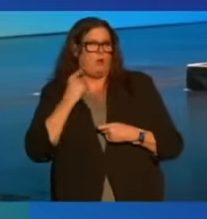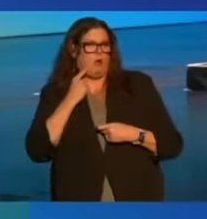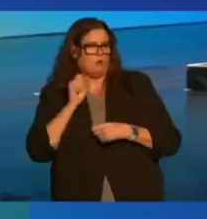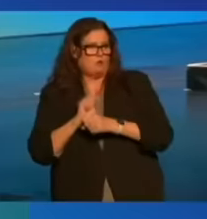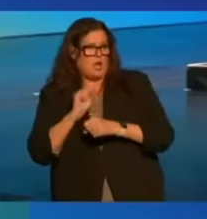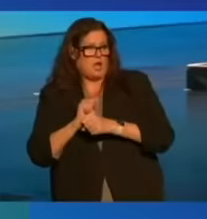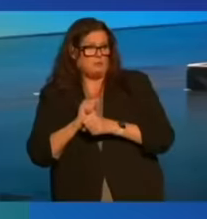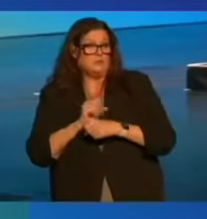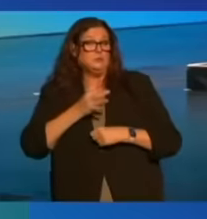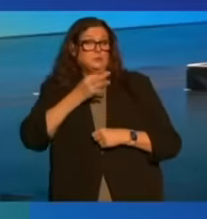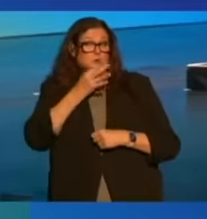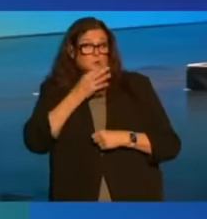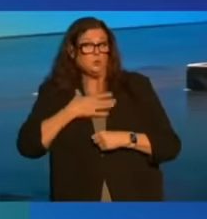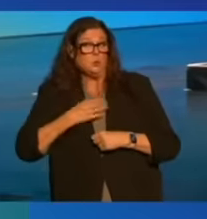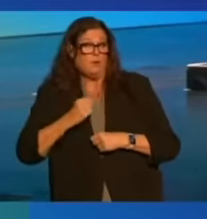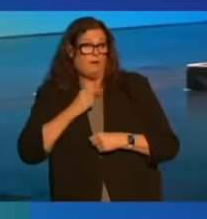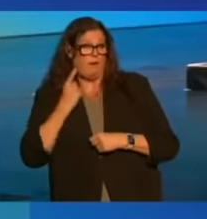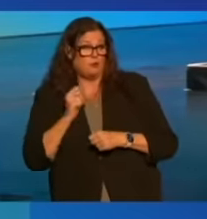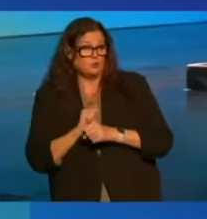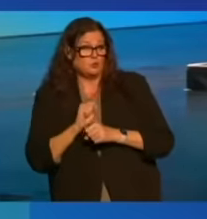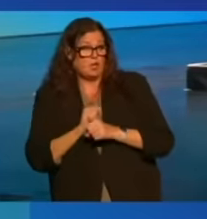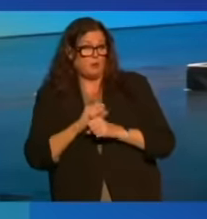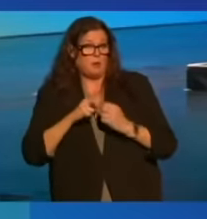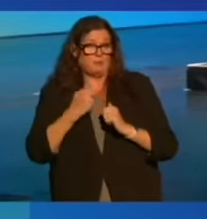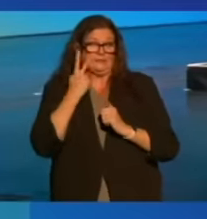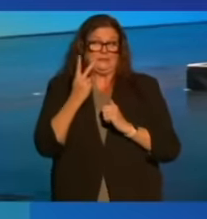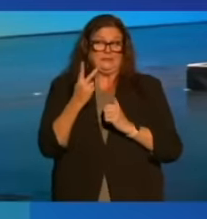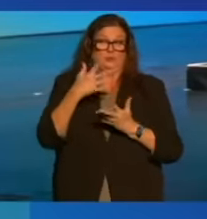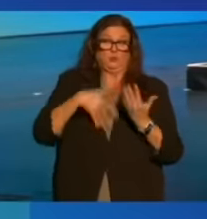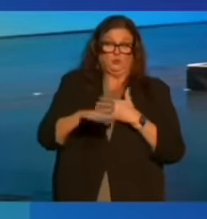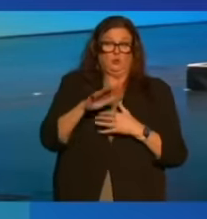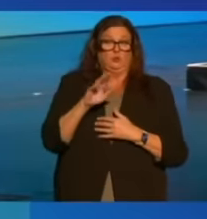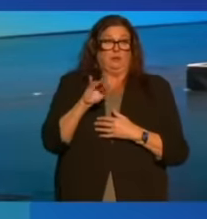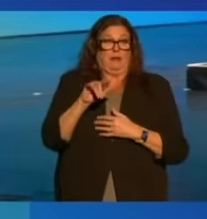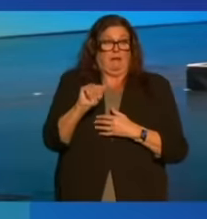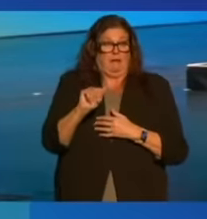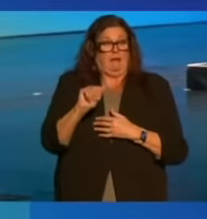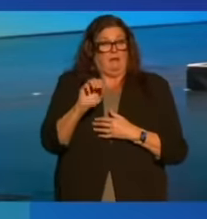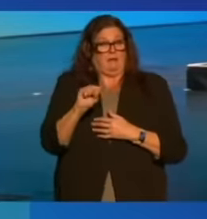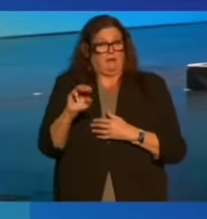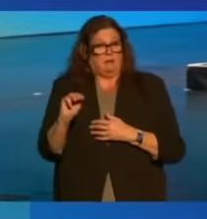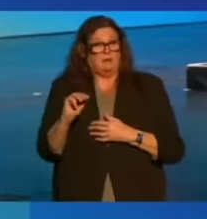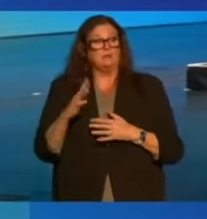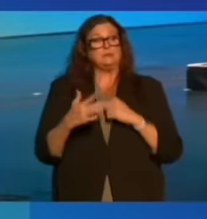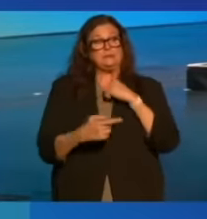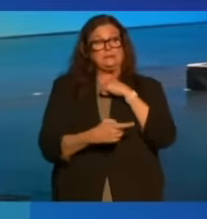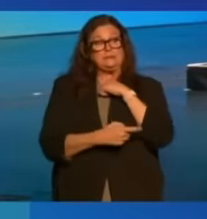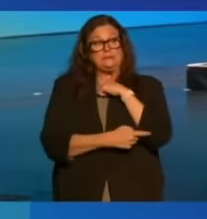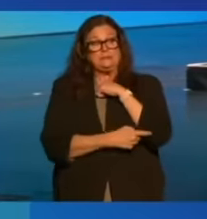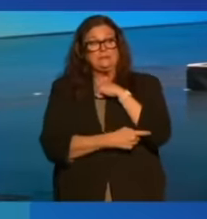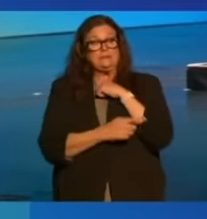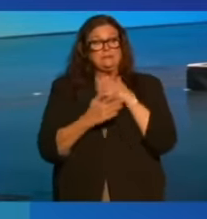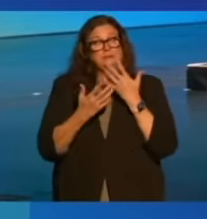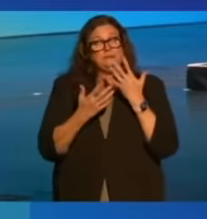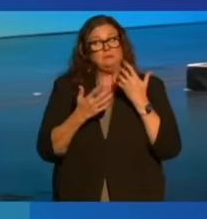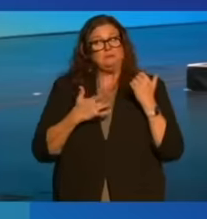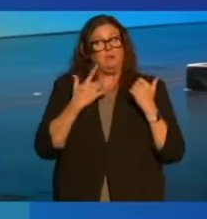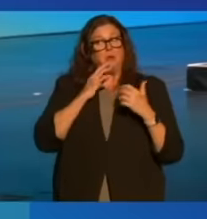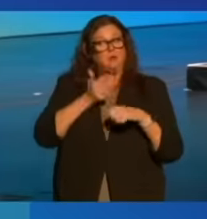white-collar jobs, with the problems we've seen with social media, there is a temptation to blame